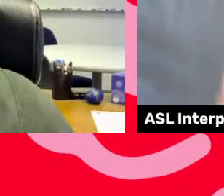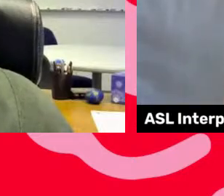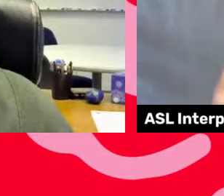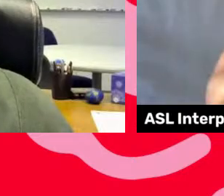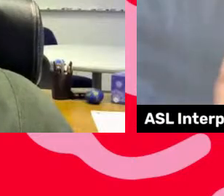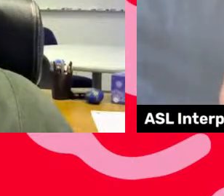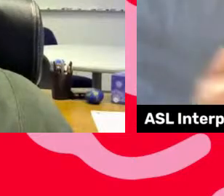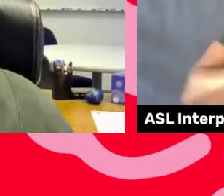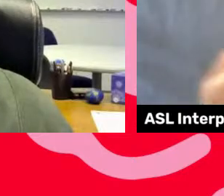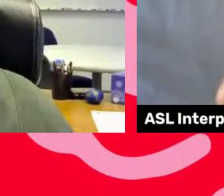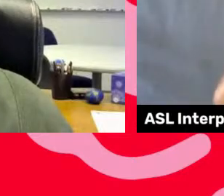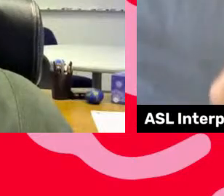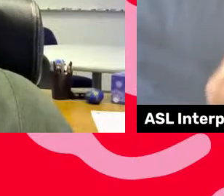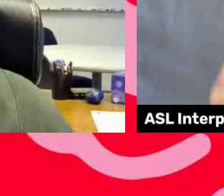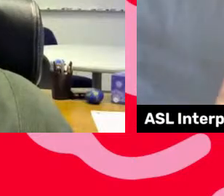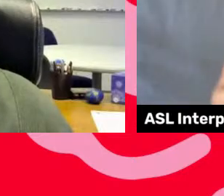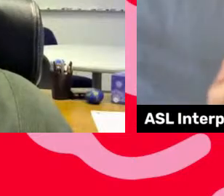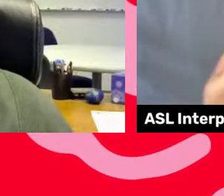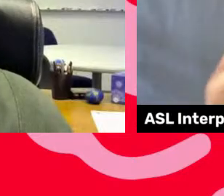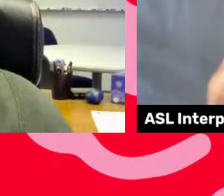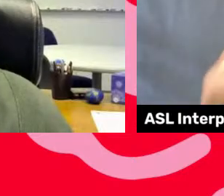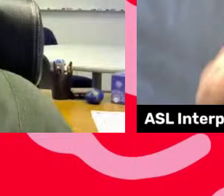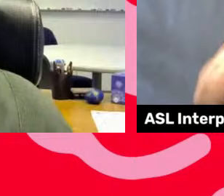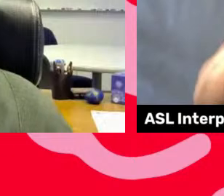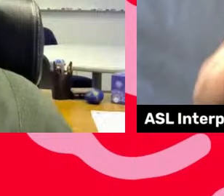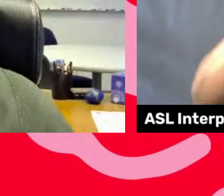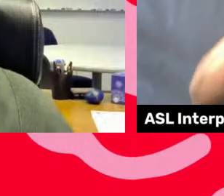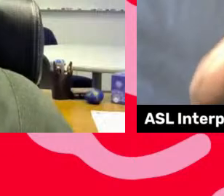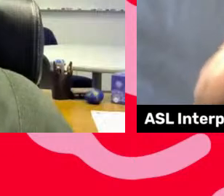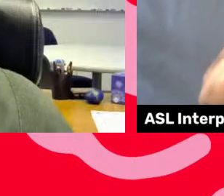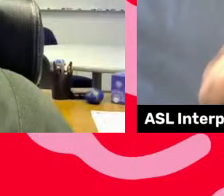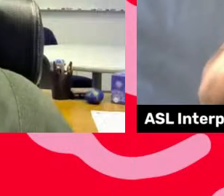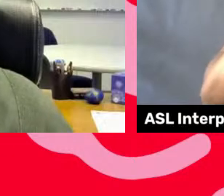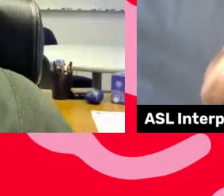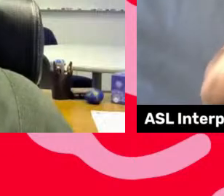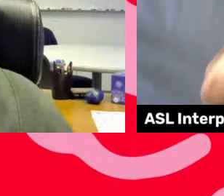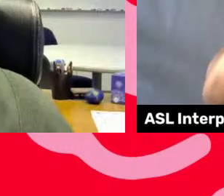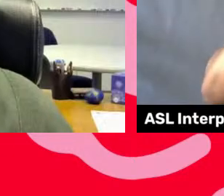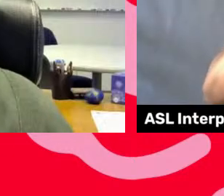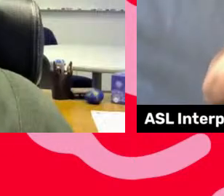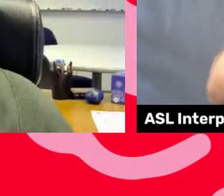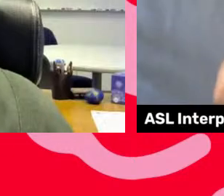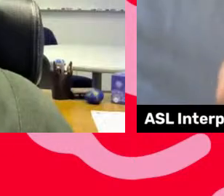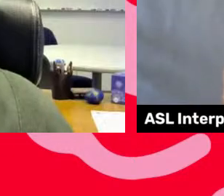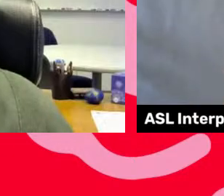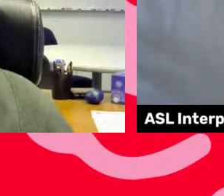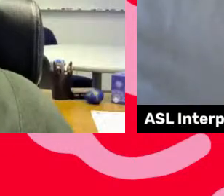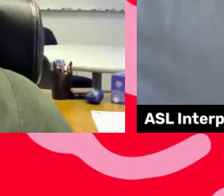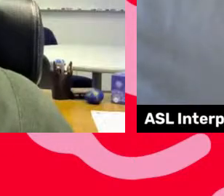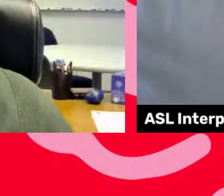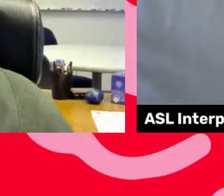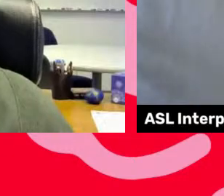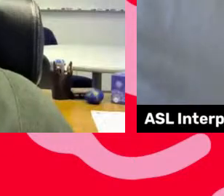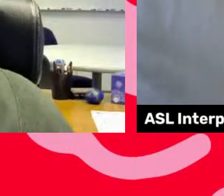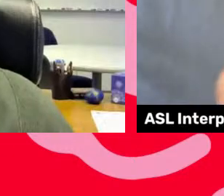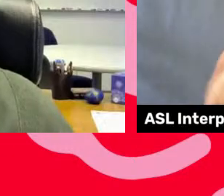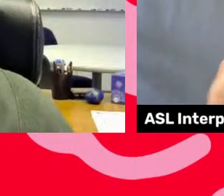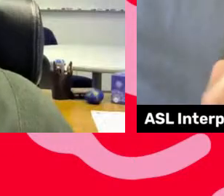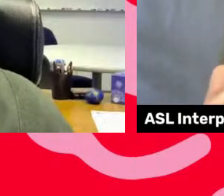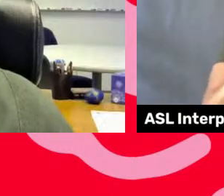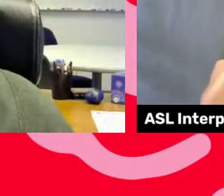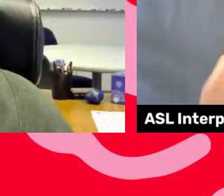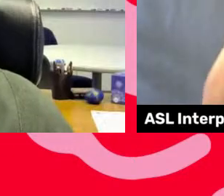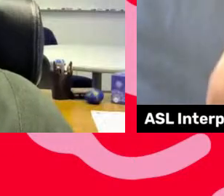go to milwaukeefilm.org slash mff. And remember, wherever you're watching this panel, drop your